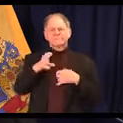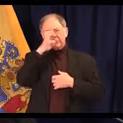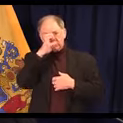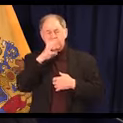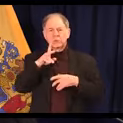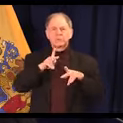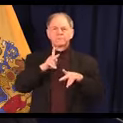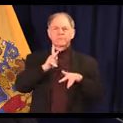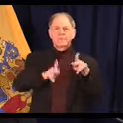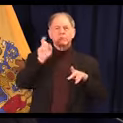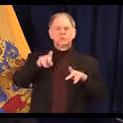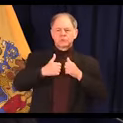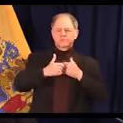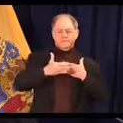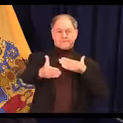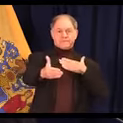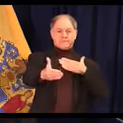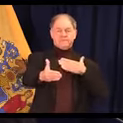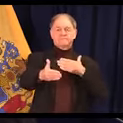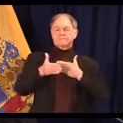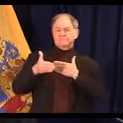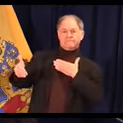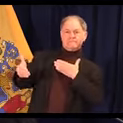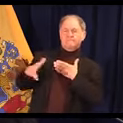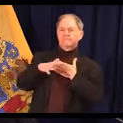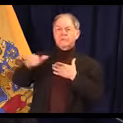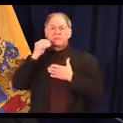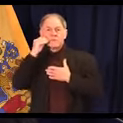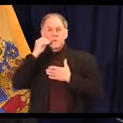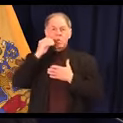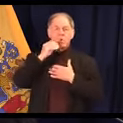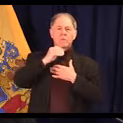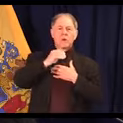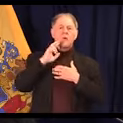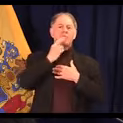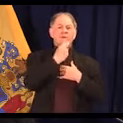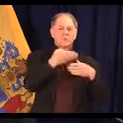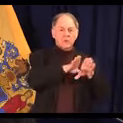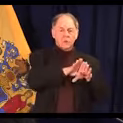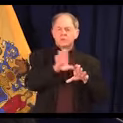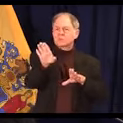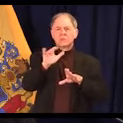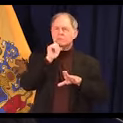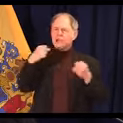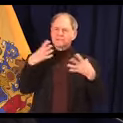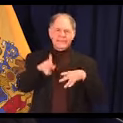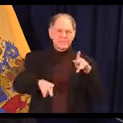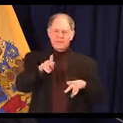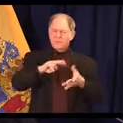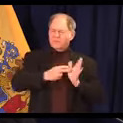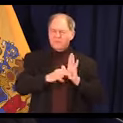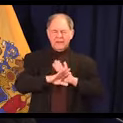are not designed to scare you. They are intended to prevent further spread of COVID-19.